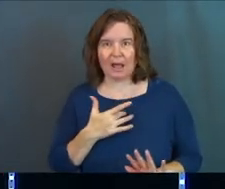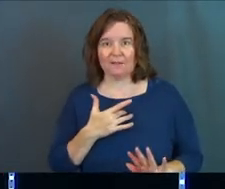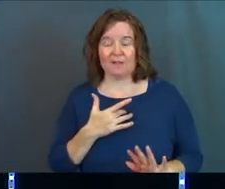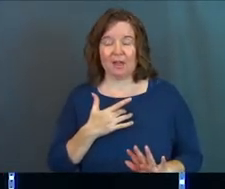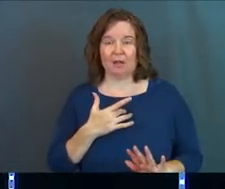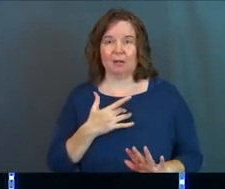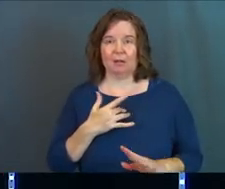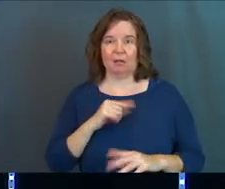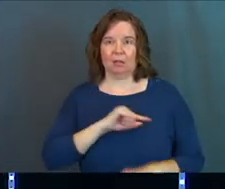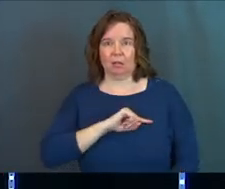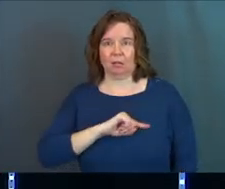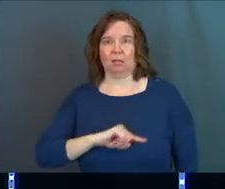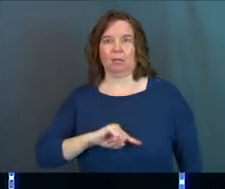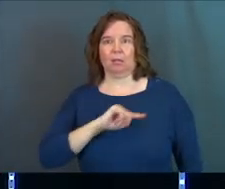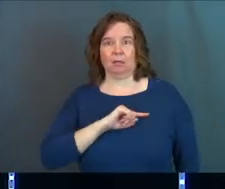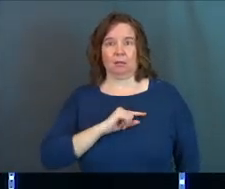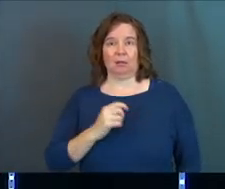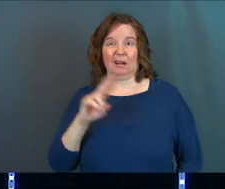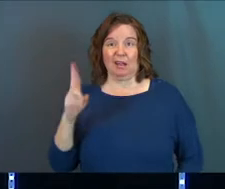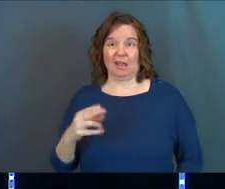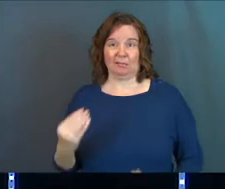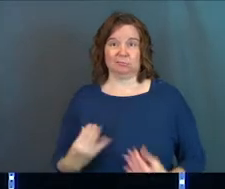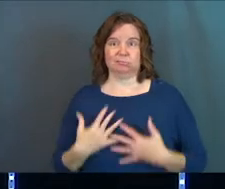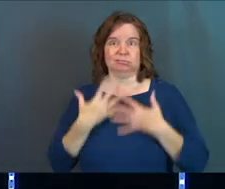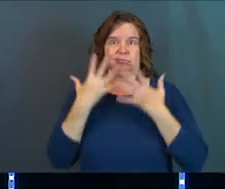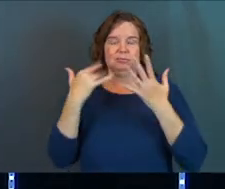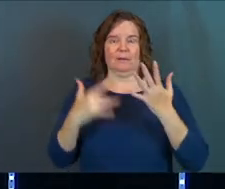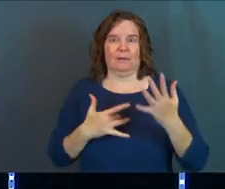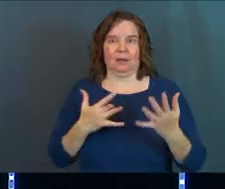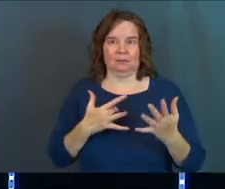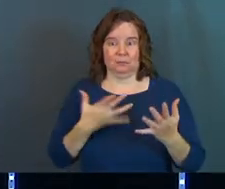fire of hell on me right then.